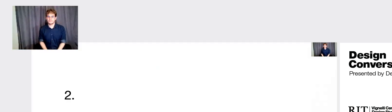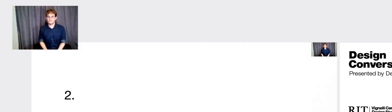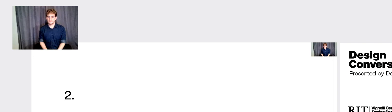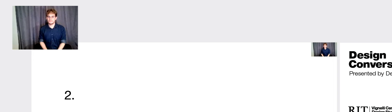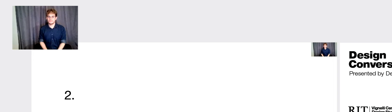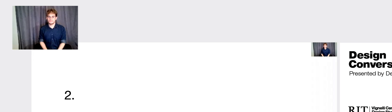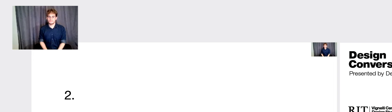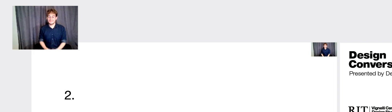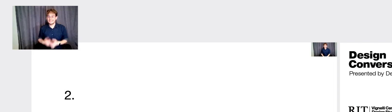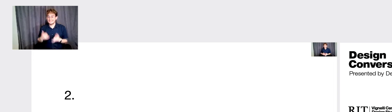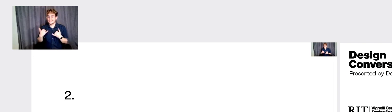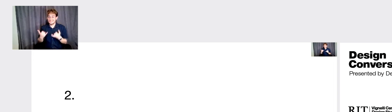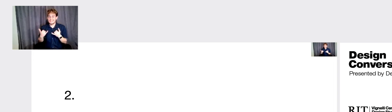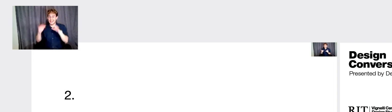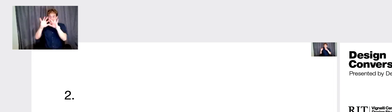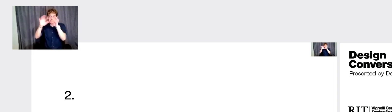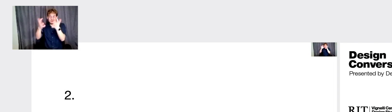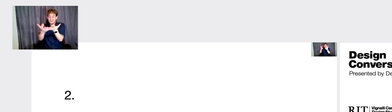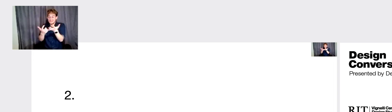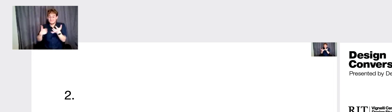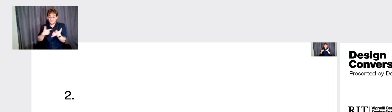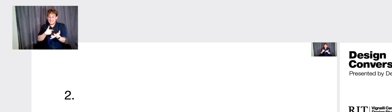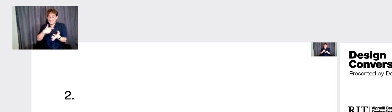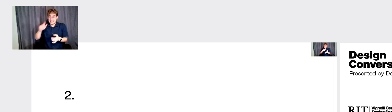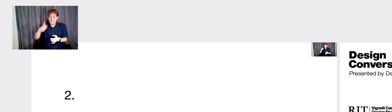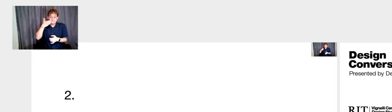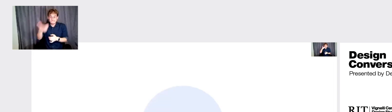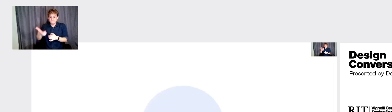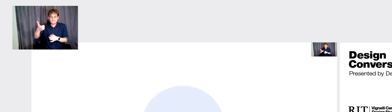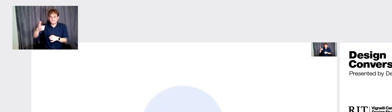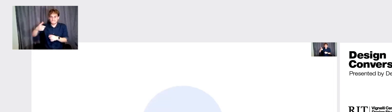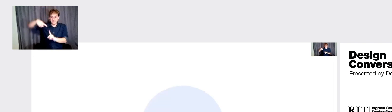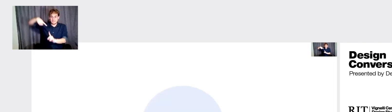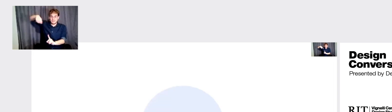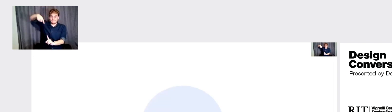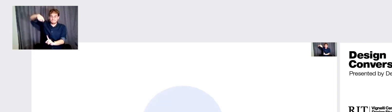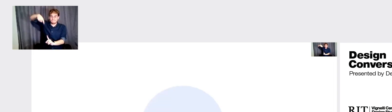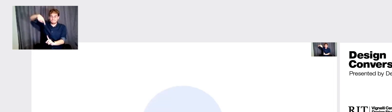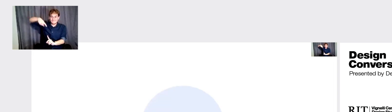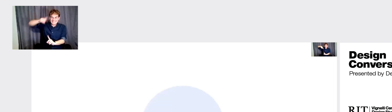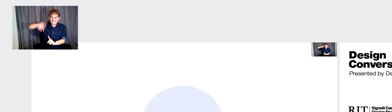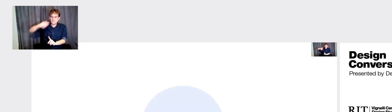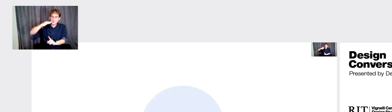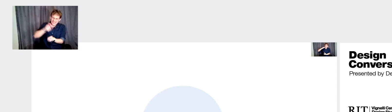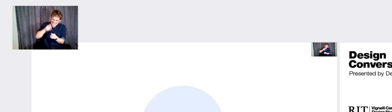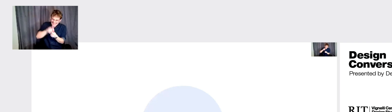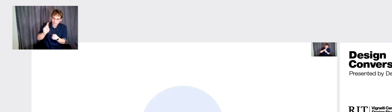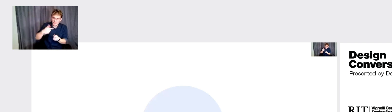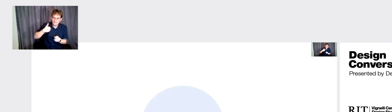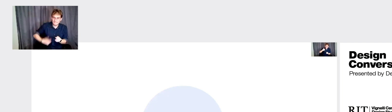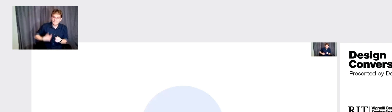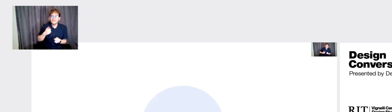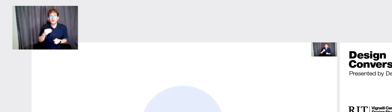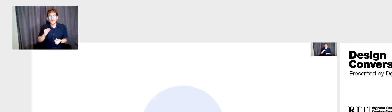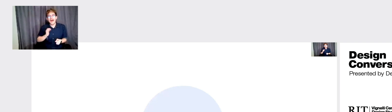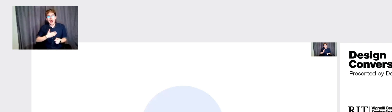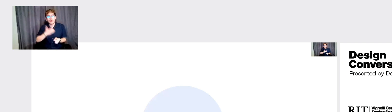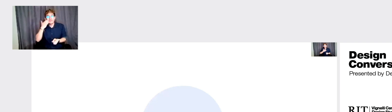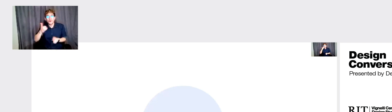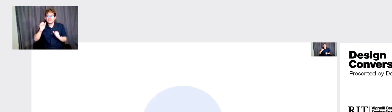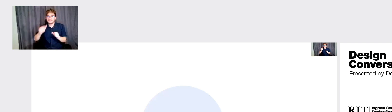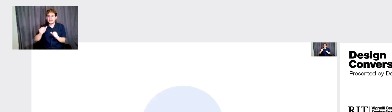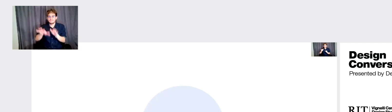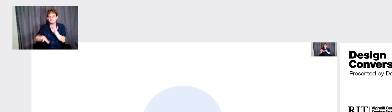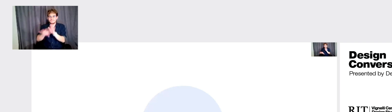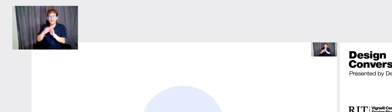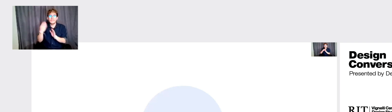in today's world, we need location, uh, precision. So that blue dot that our phones are capable, uh, of,